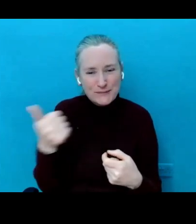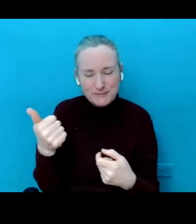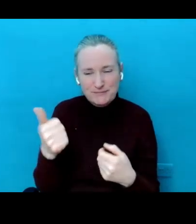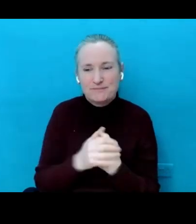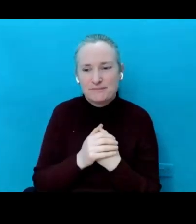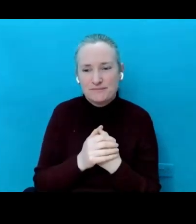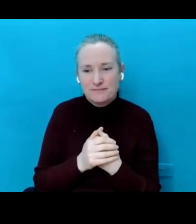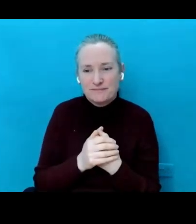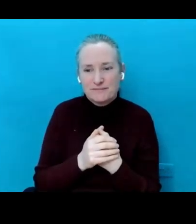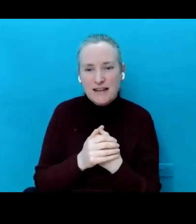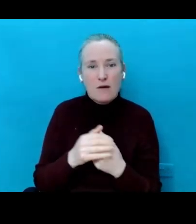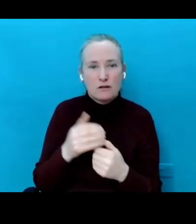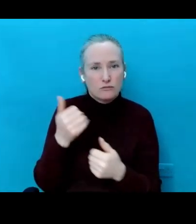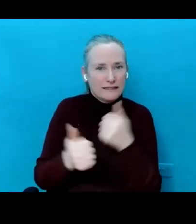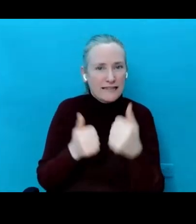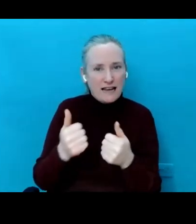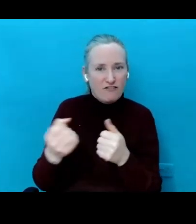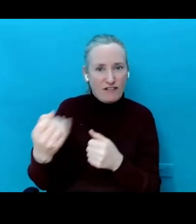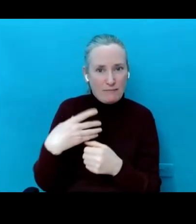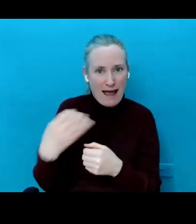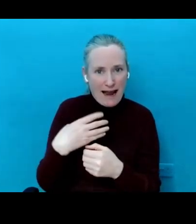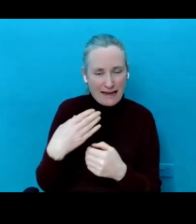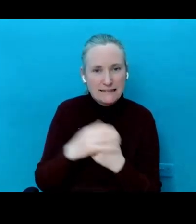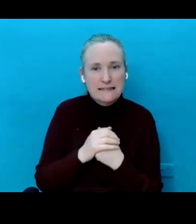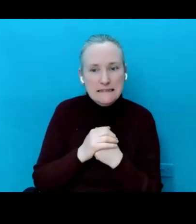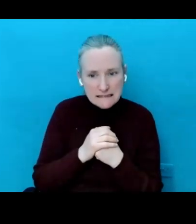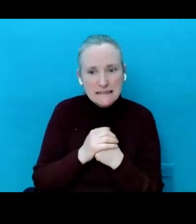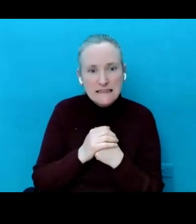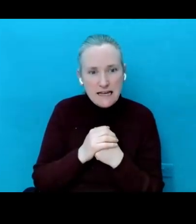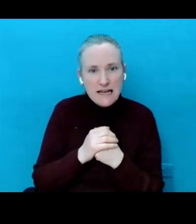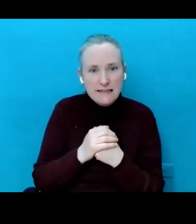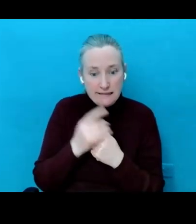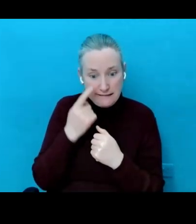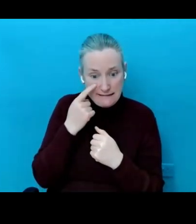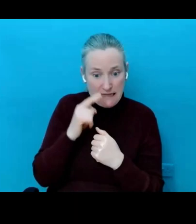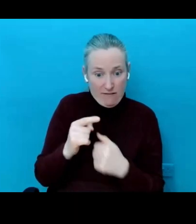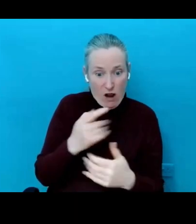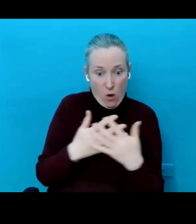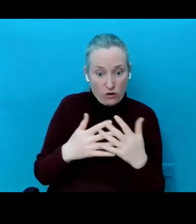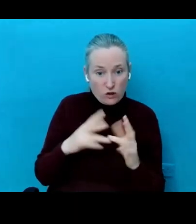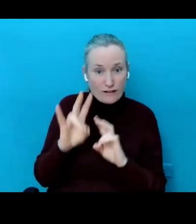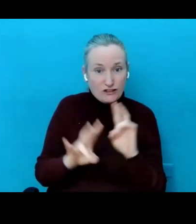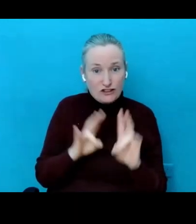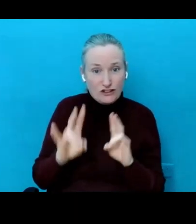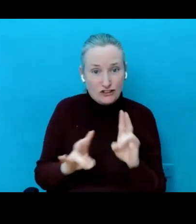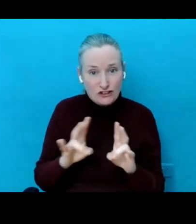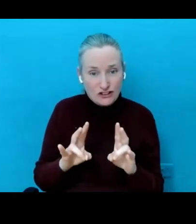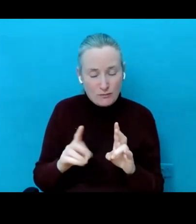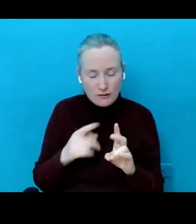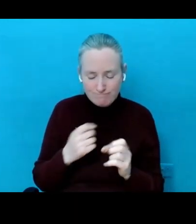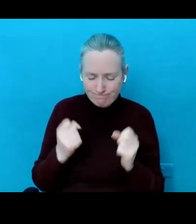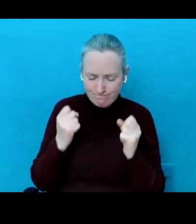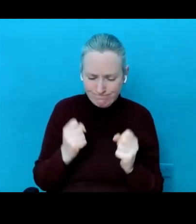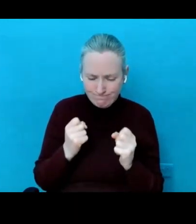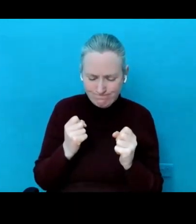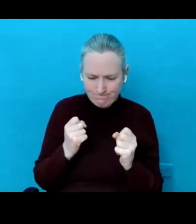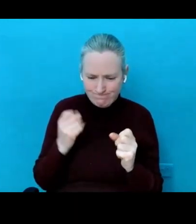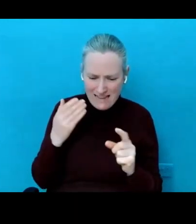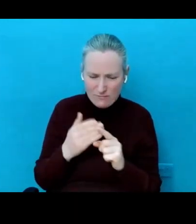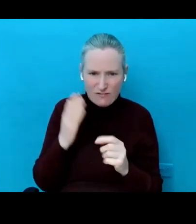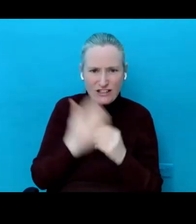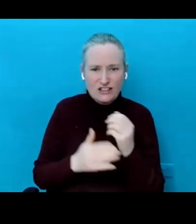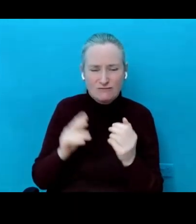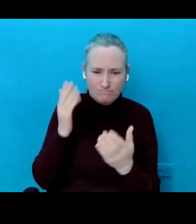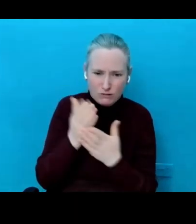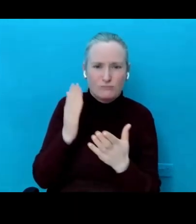Appreciate your feedback. I'm conscious that there's a lot of questions been asked, but I was determined to finish on the hour so that,